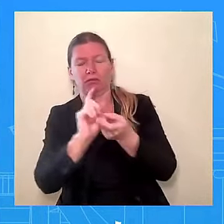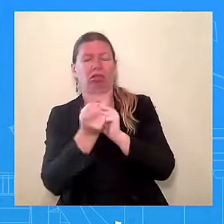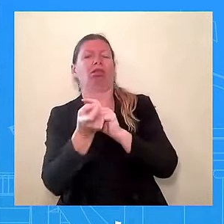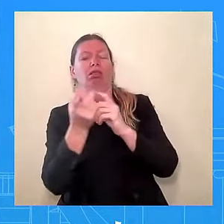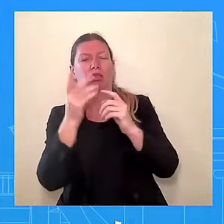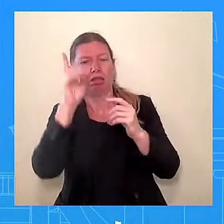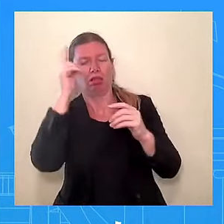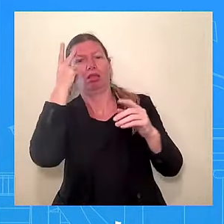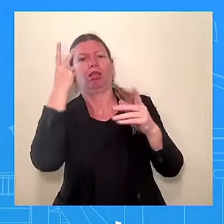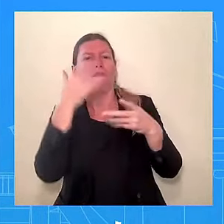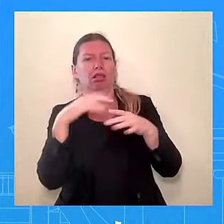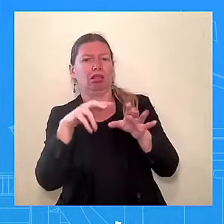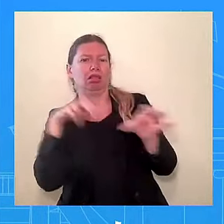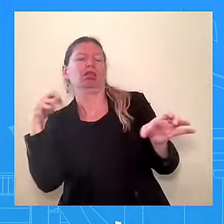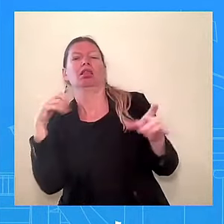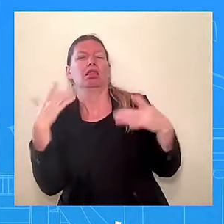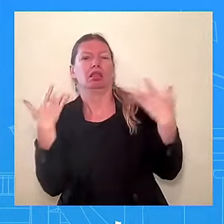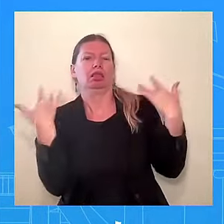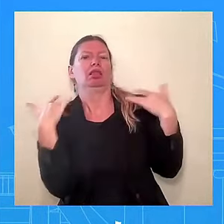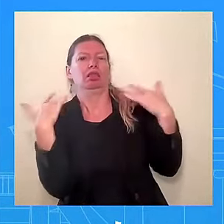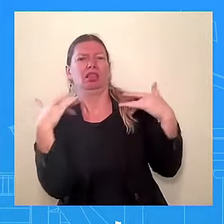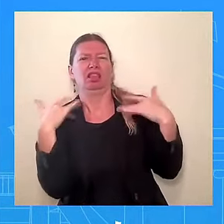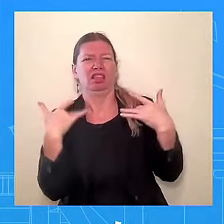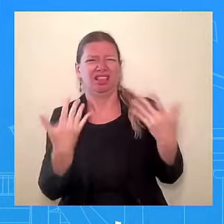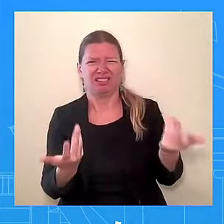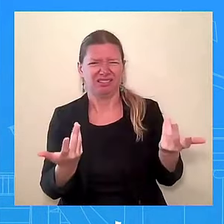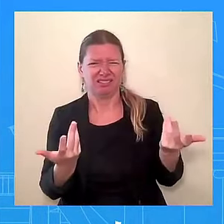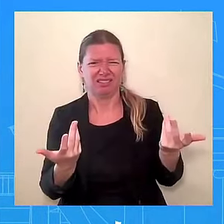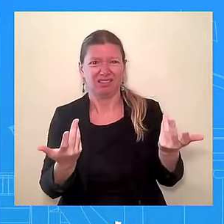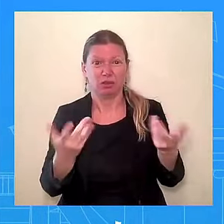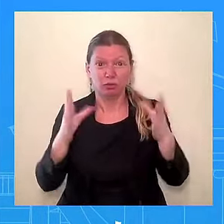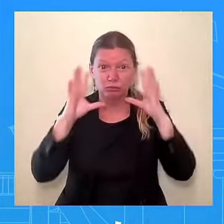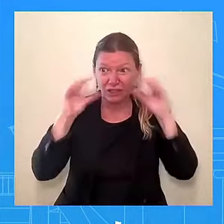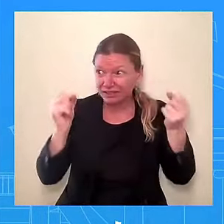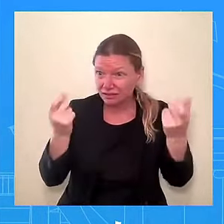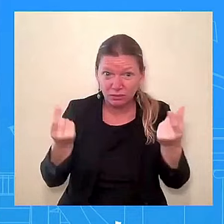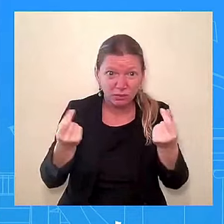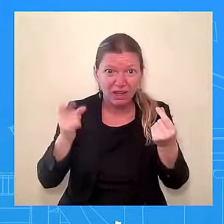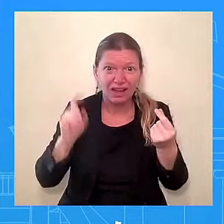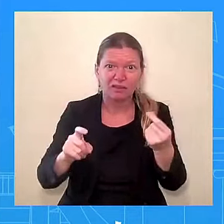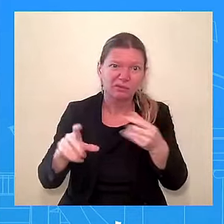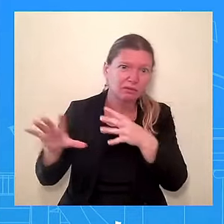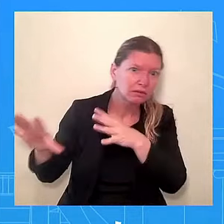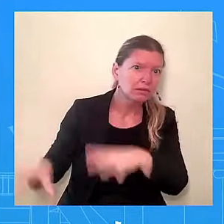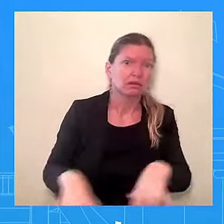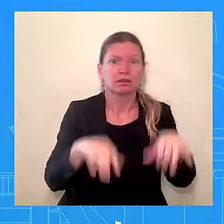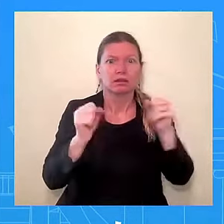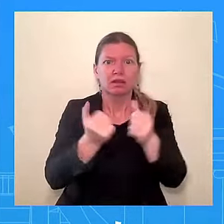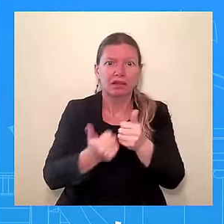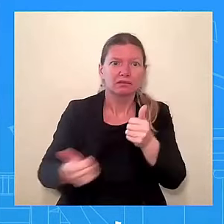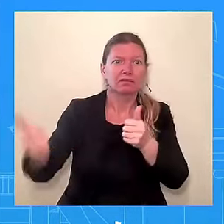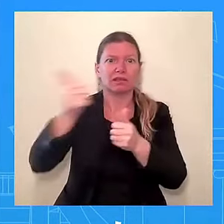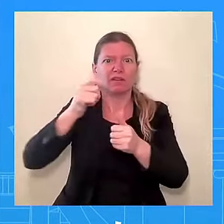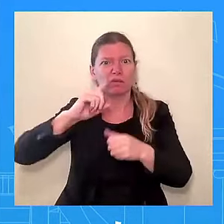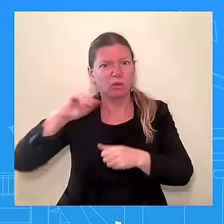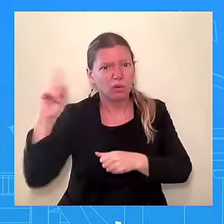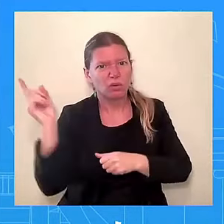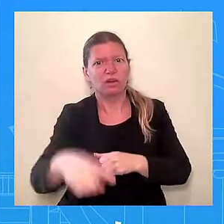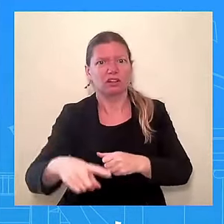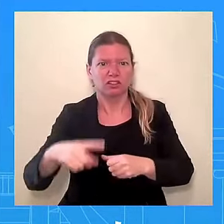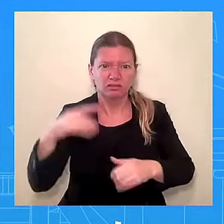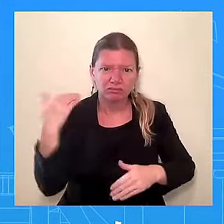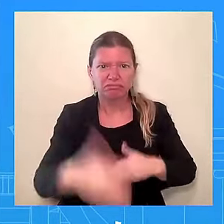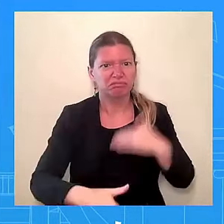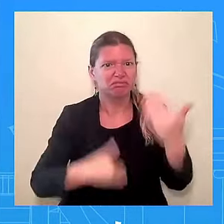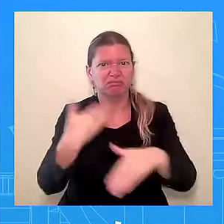reduce unauthorized crossing to lower, and we've been able to do that to lower than any other, any, under any other prior administration. We